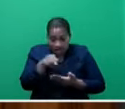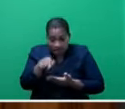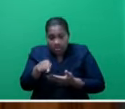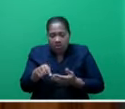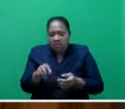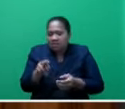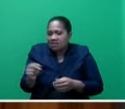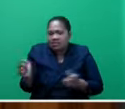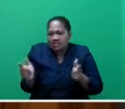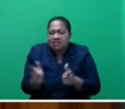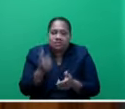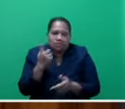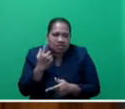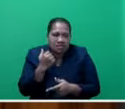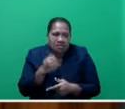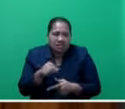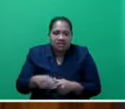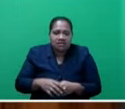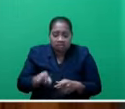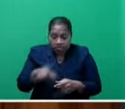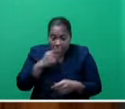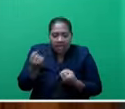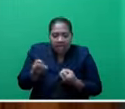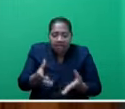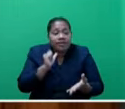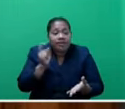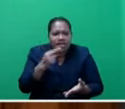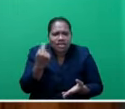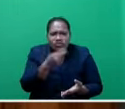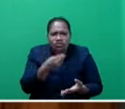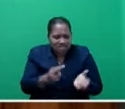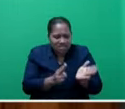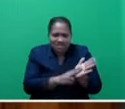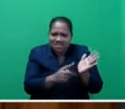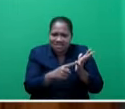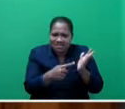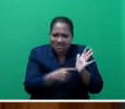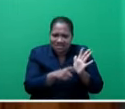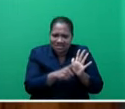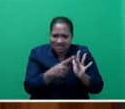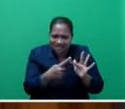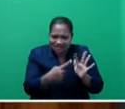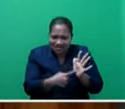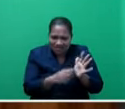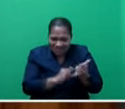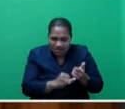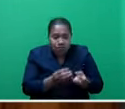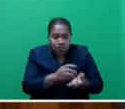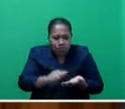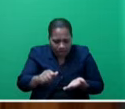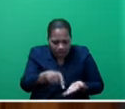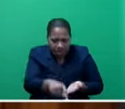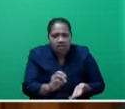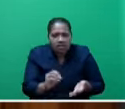and due to its ability to return nutrients to the soil, can be the perfect crop rotator for sugar cane. Hemp grows thicker so